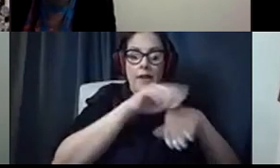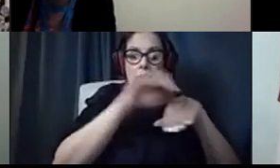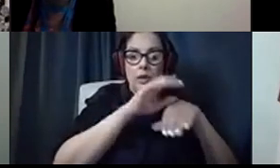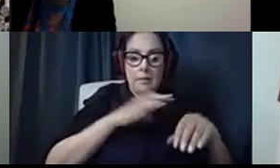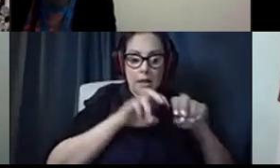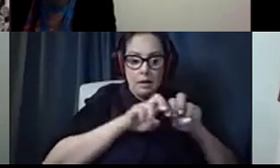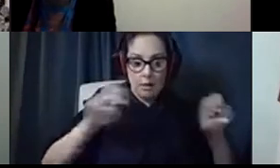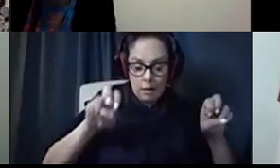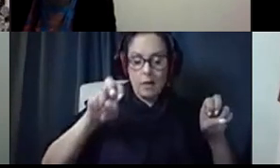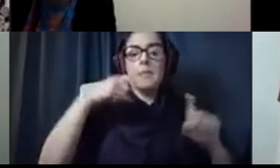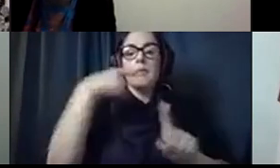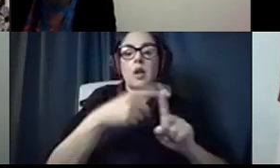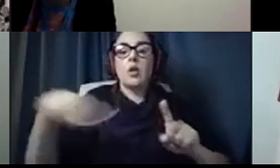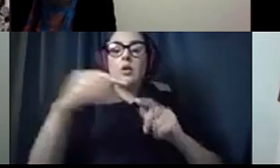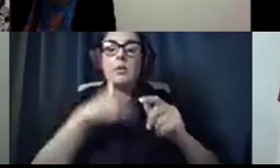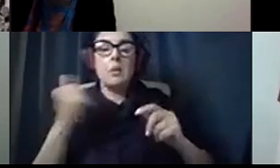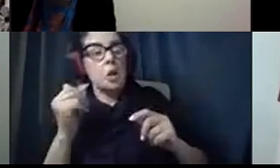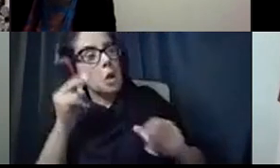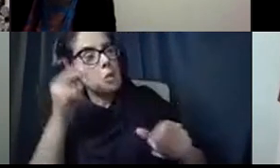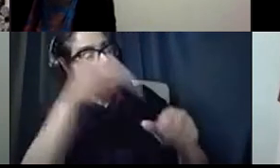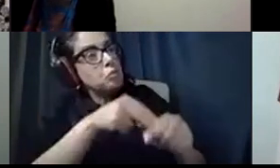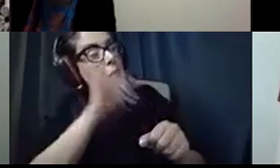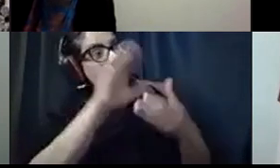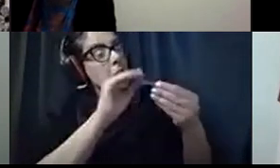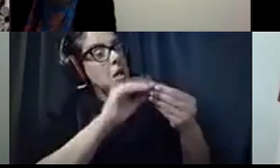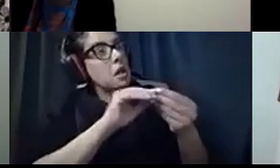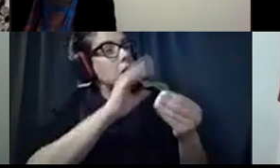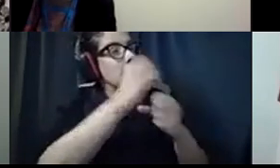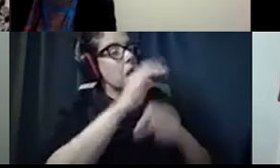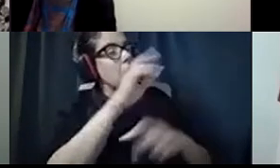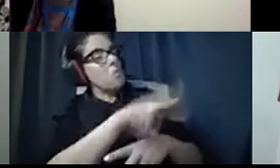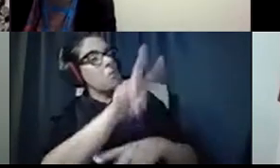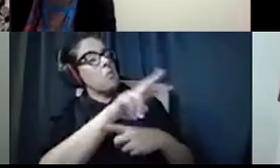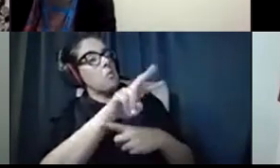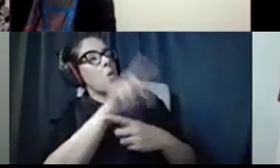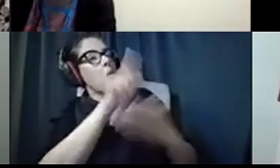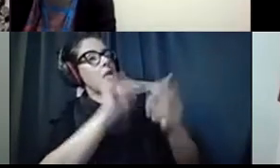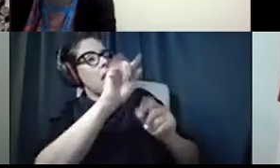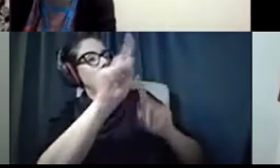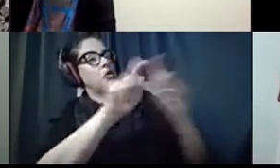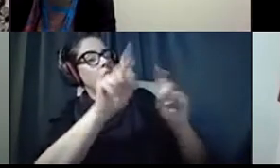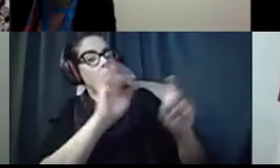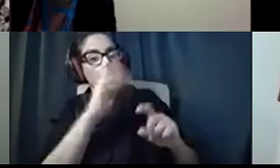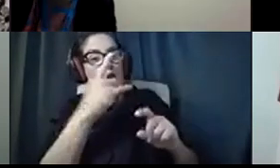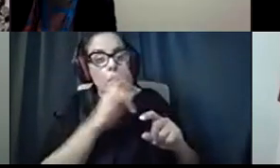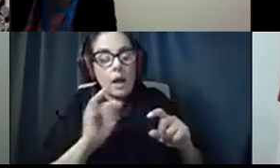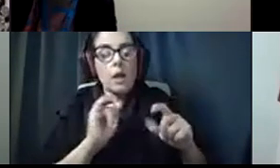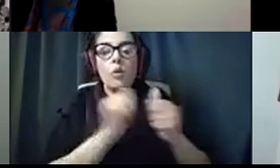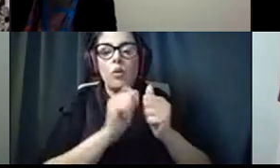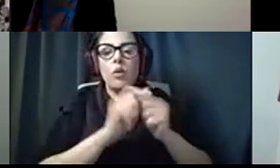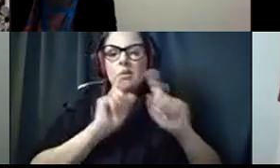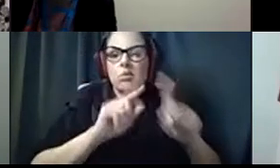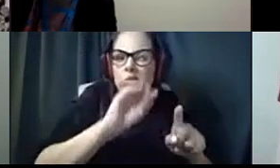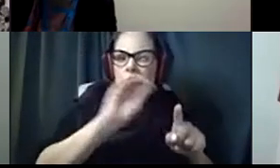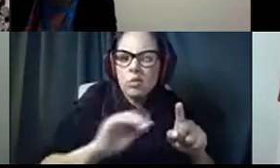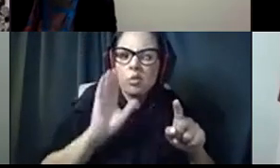those members that come and just join in the meeting to get a reflection of what that survey would look like, what the response rate would be,